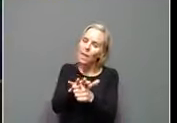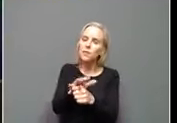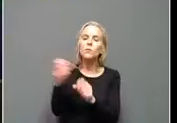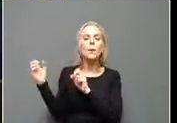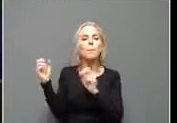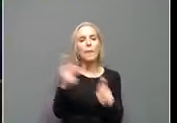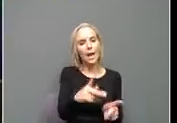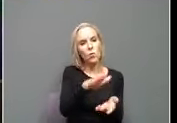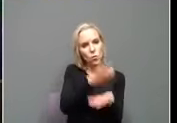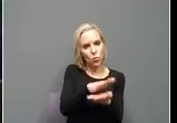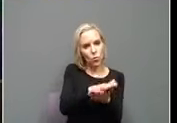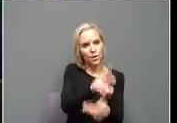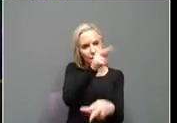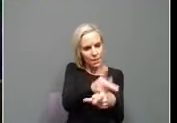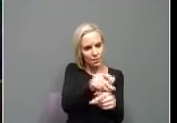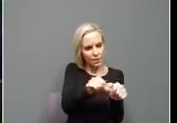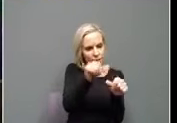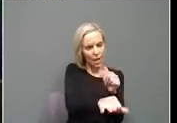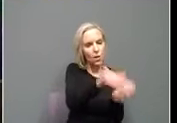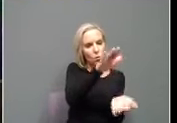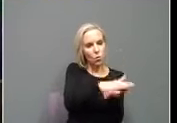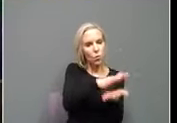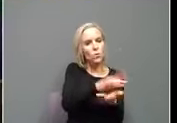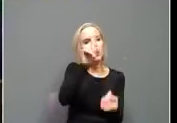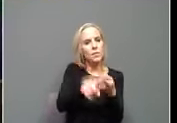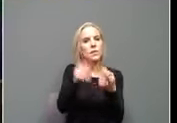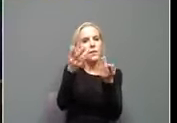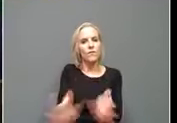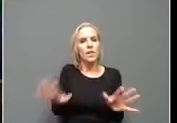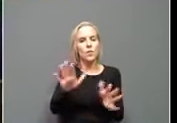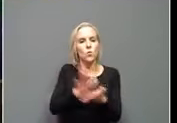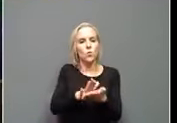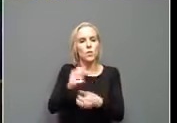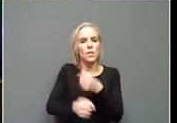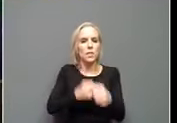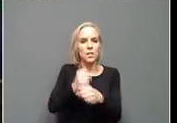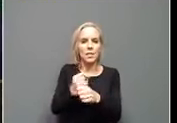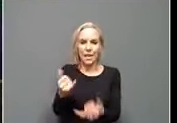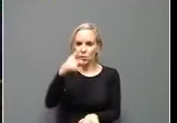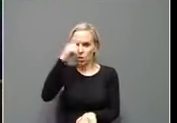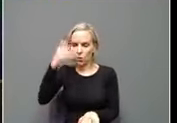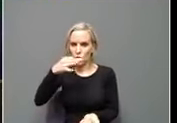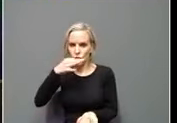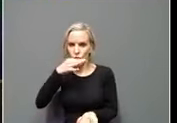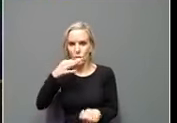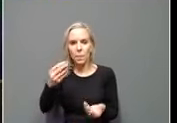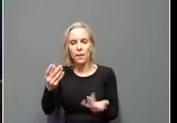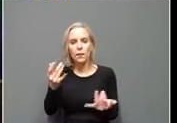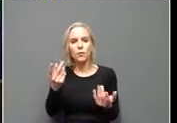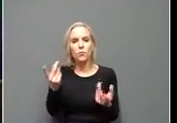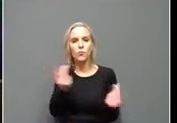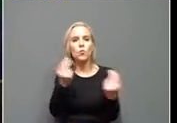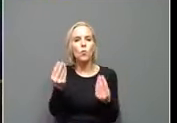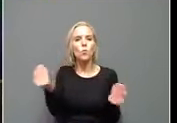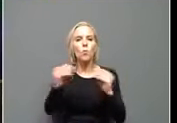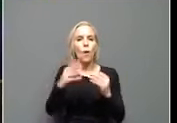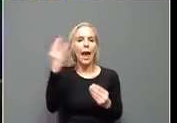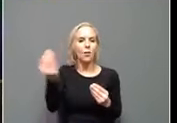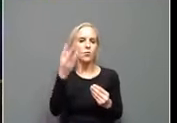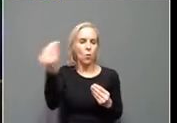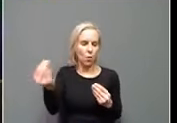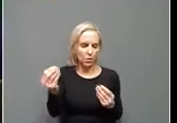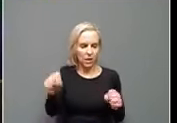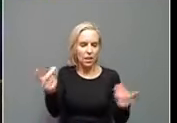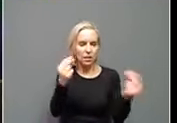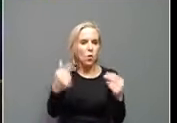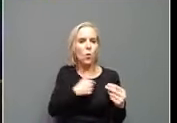and keep them in school until the end of the year with the summer starting with more things being outdoors. Uh, we believe that we can